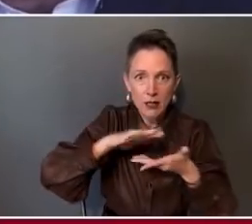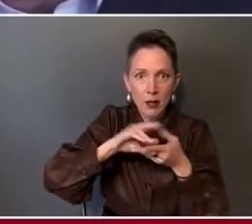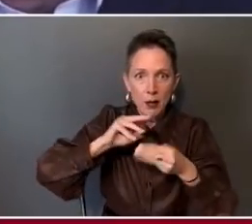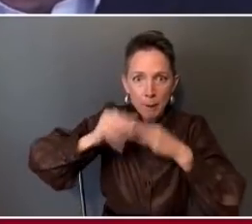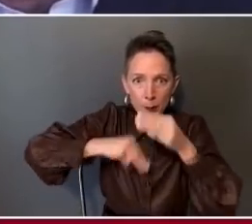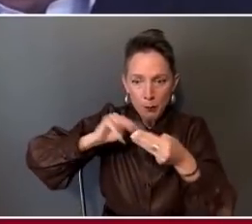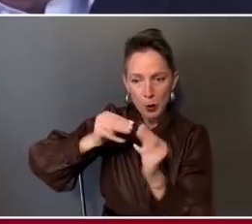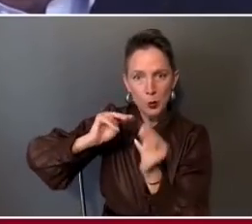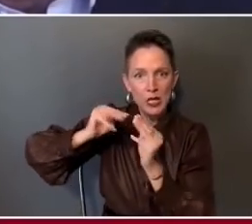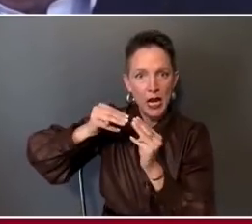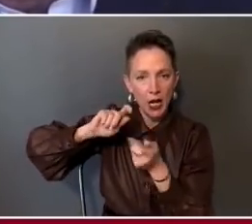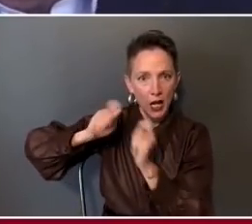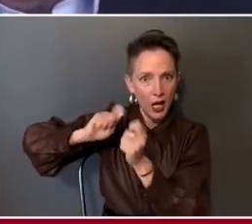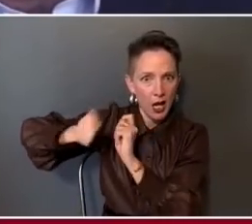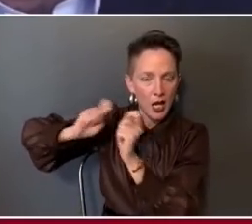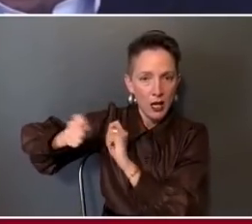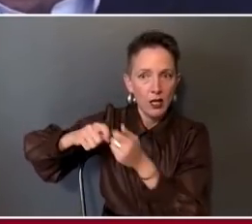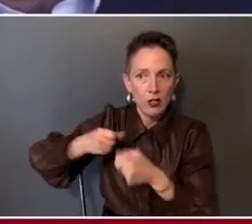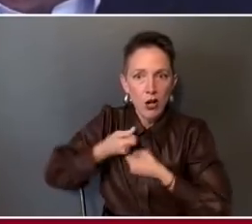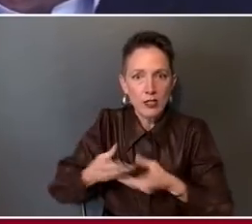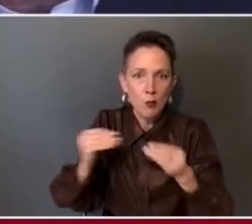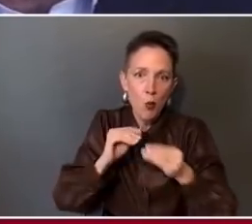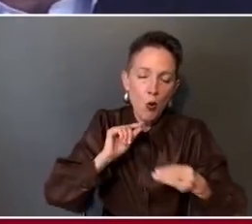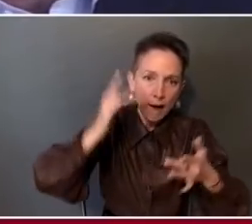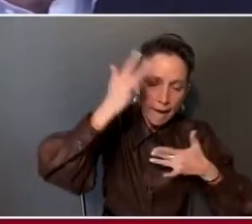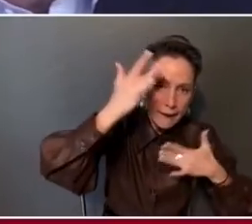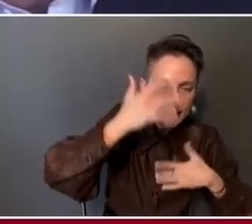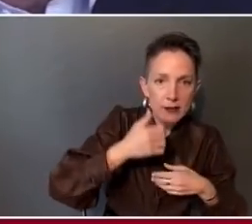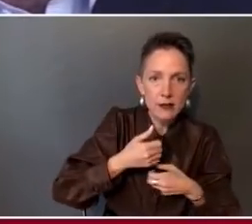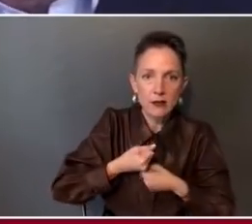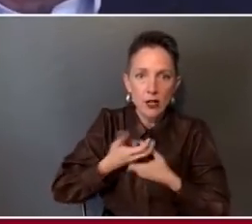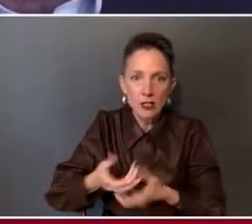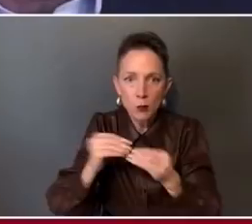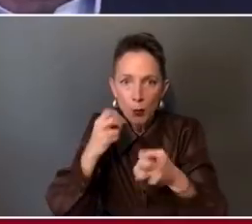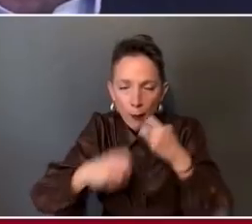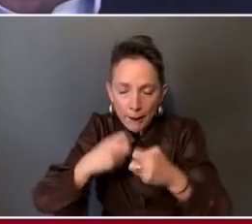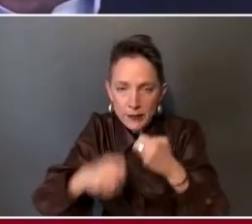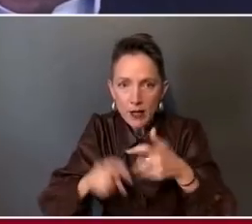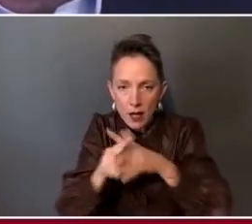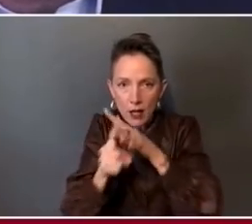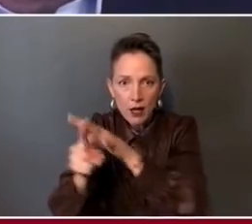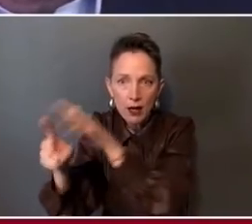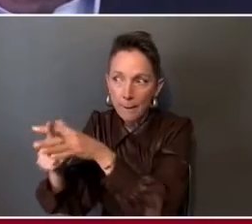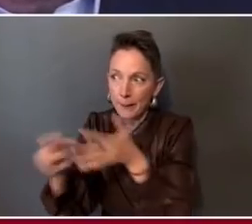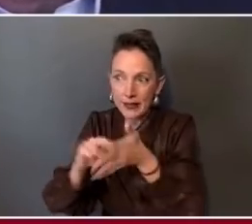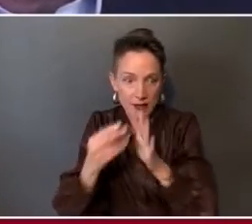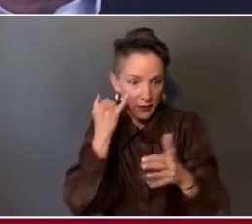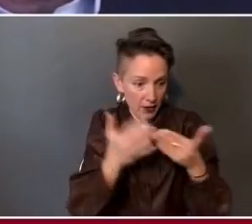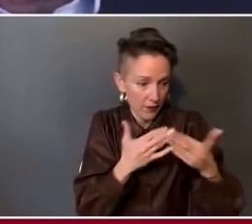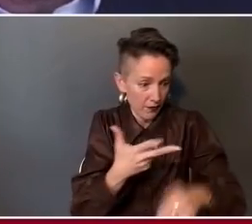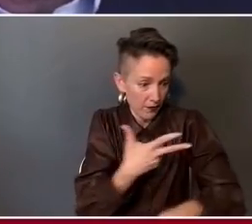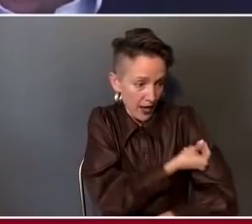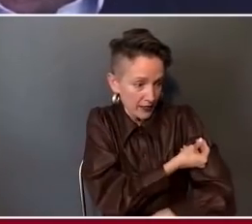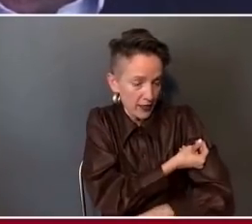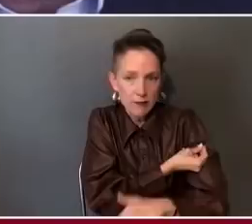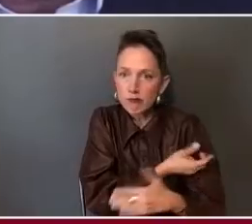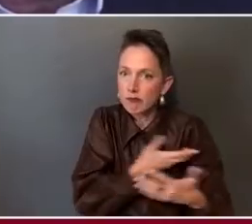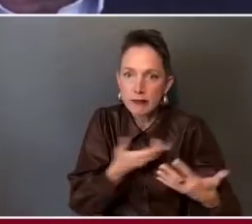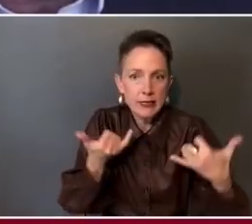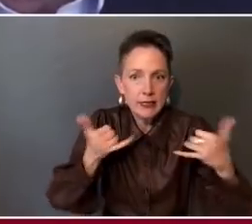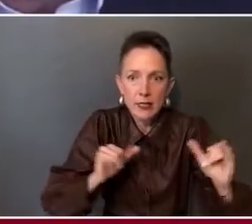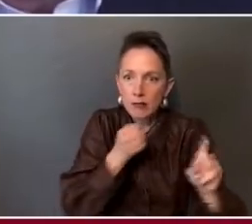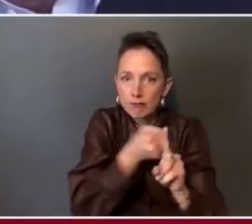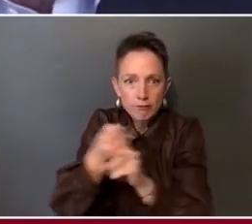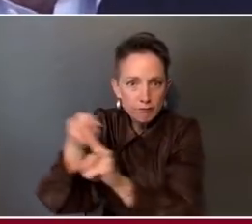cause more serious illness, even potentially escape the immune protection of vaccines or natural immunity after